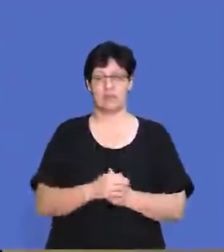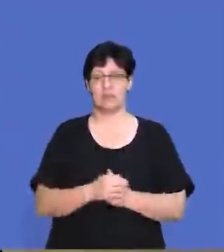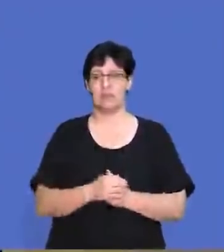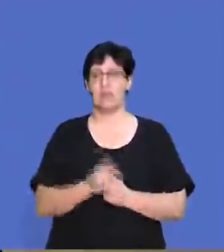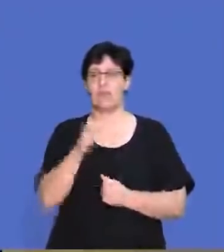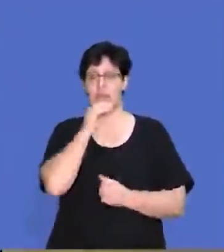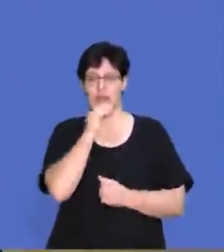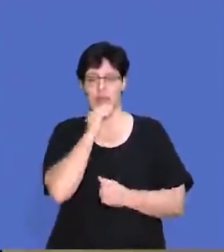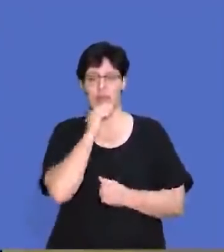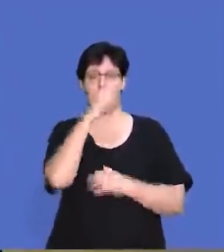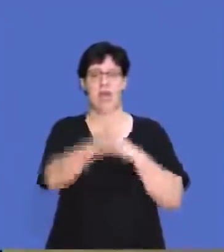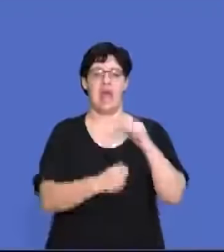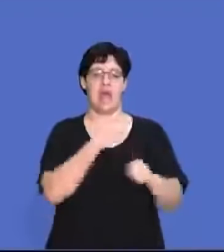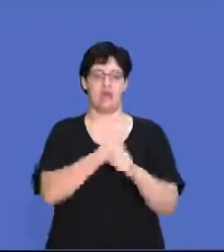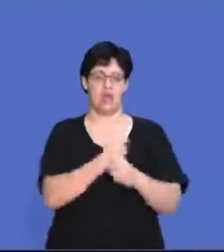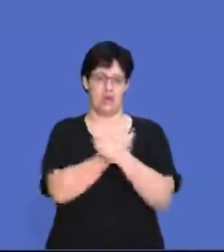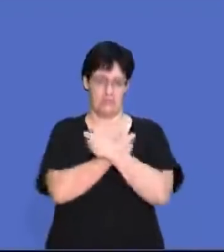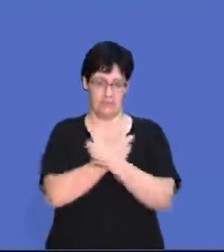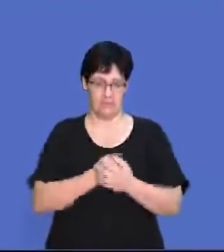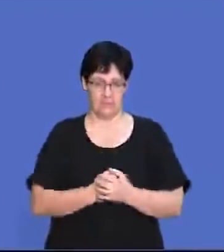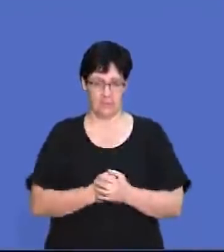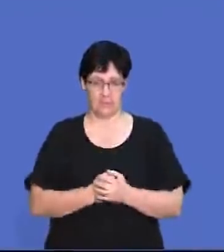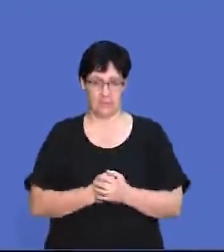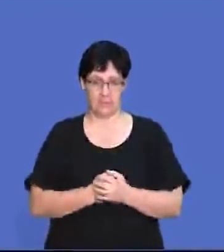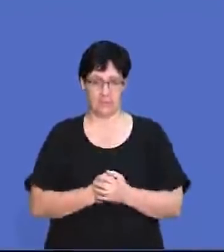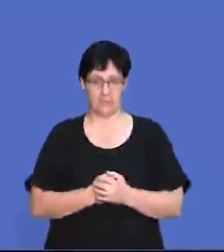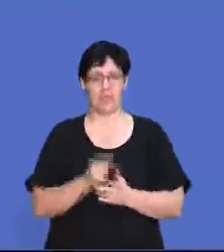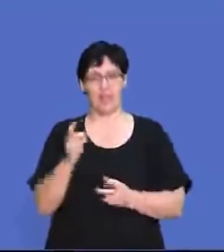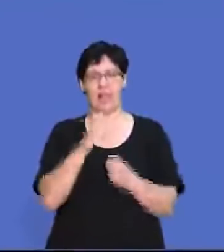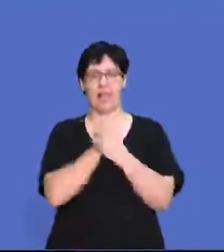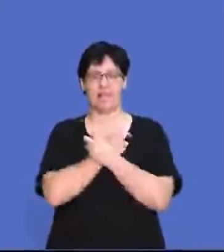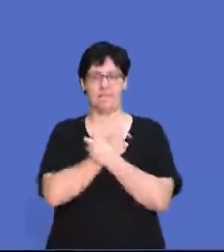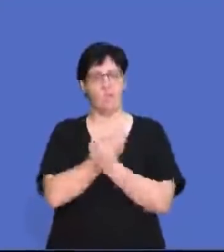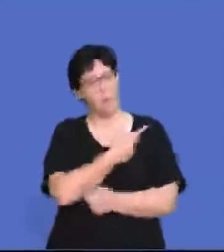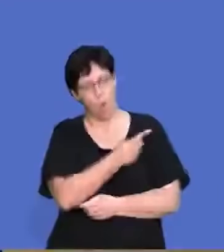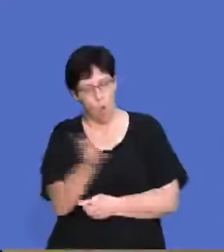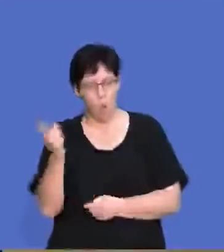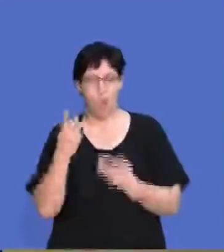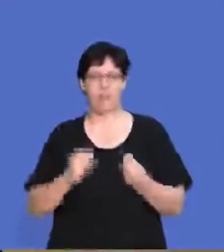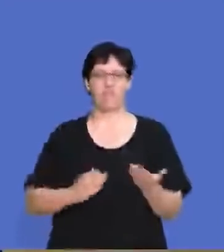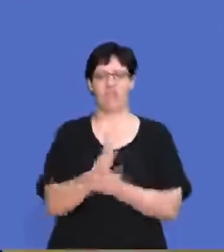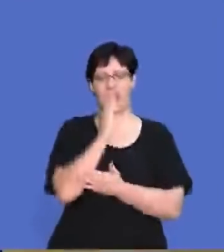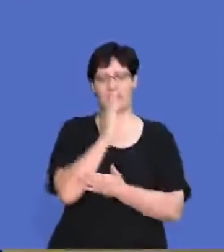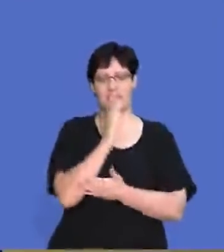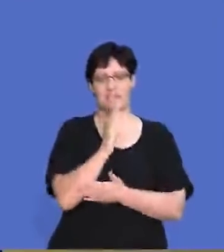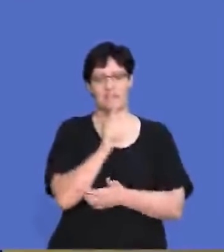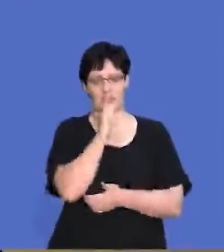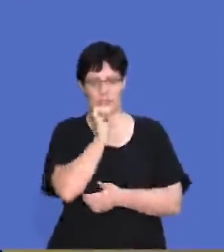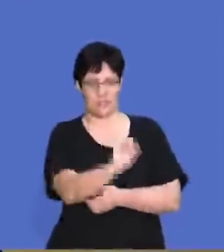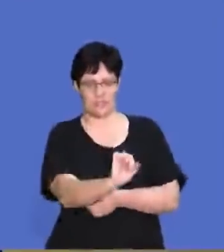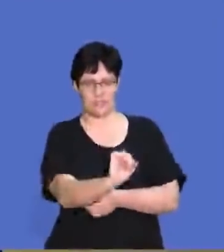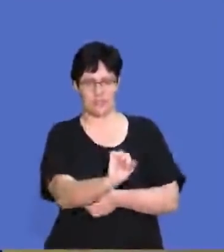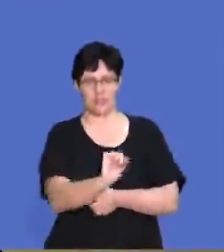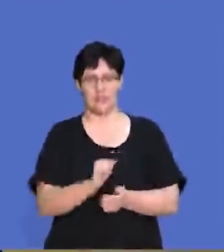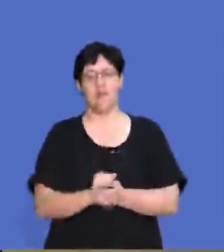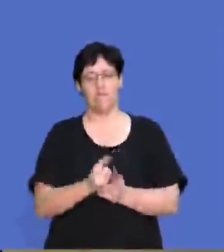there, it is going to be our annual leave. All right, so that's a leave that everyone is entitled to